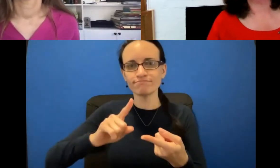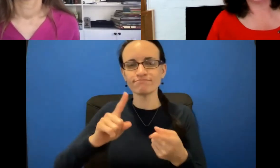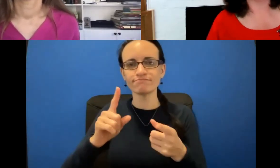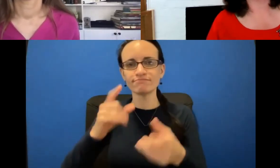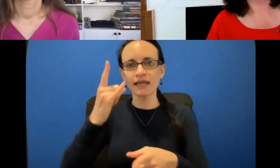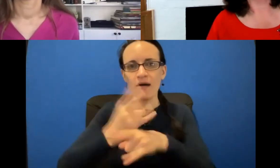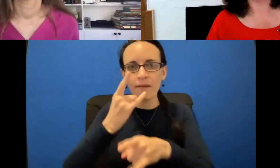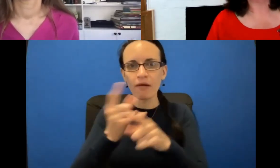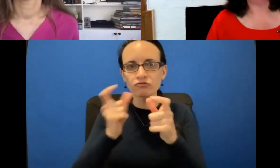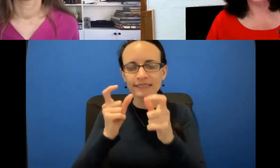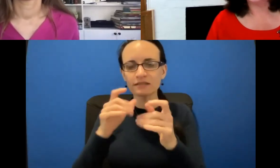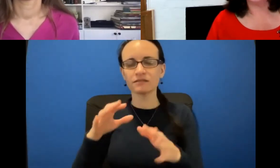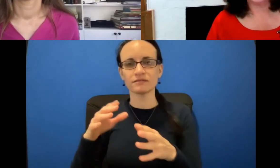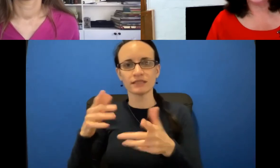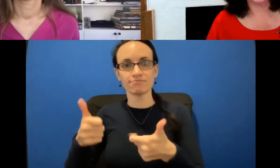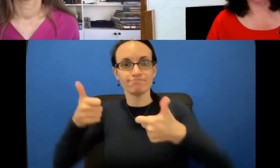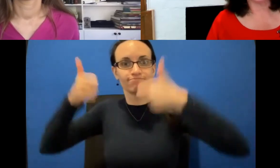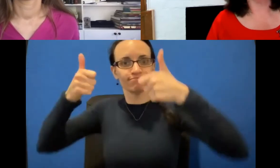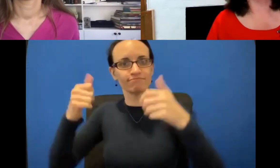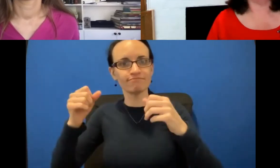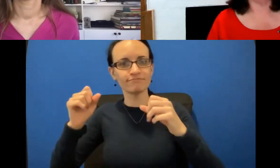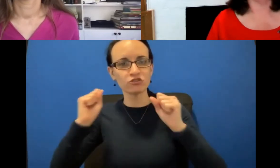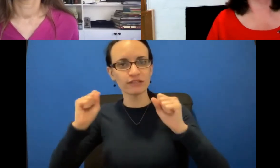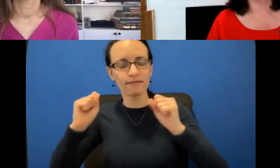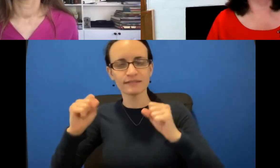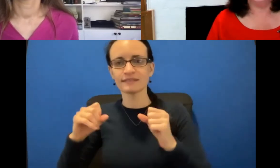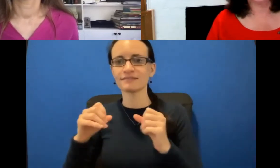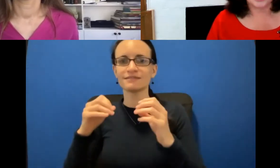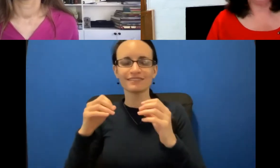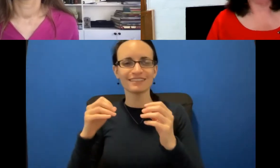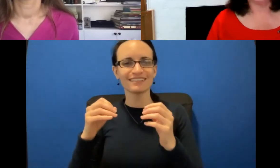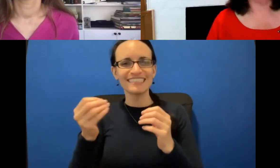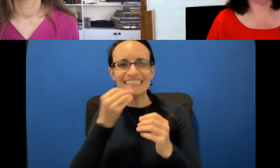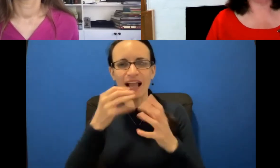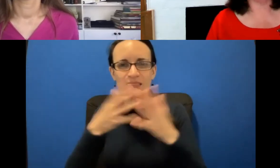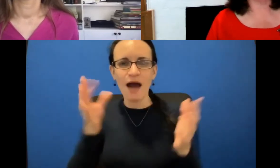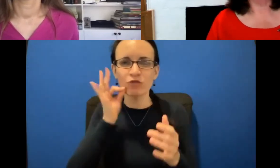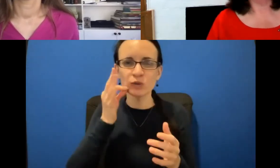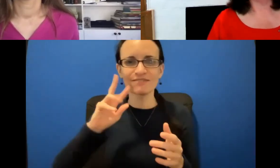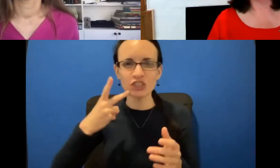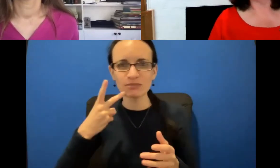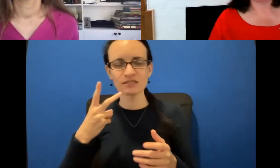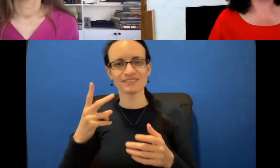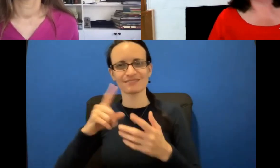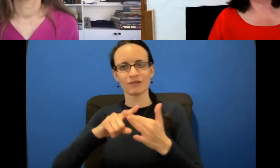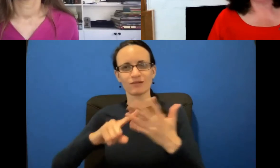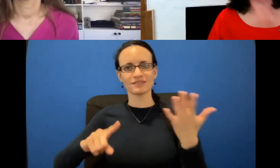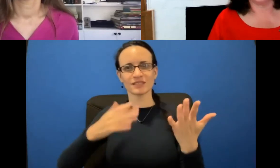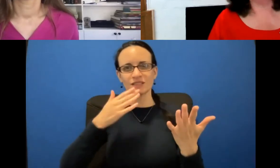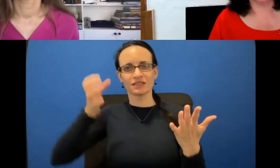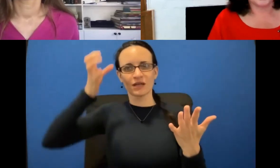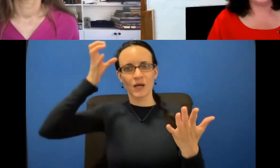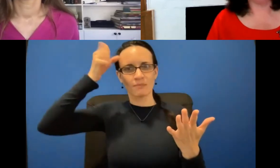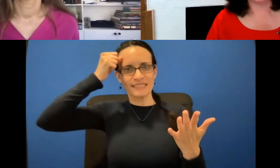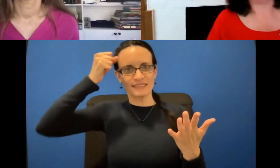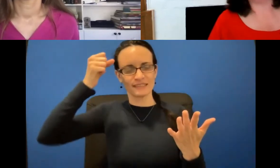exercise, lots of fruits and vegetables in your diet, all the good common sense things that are recommended for lots